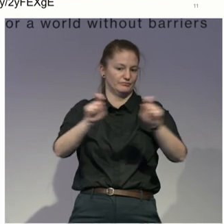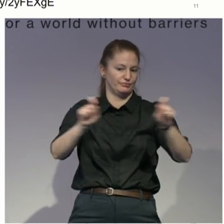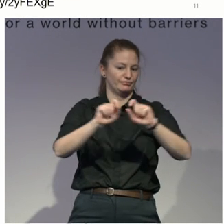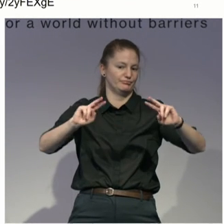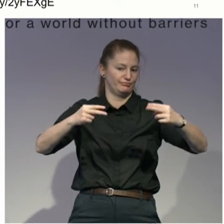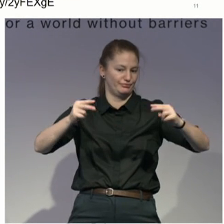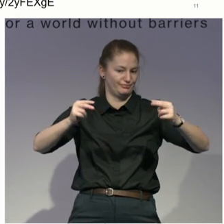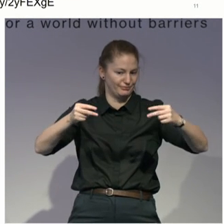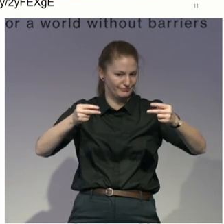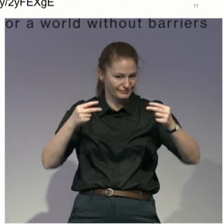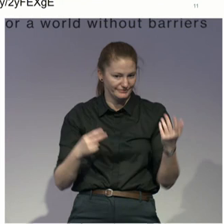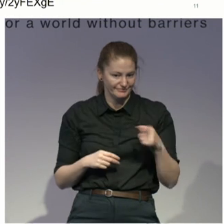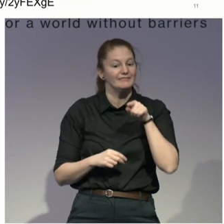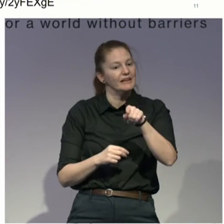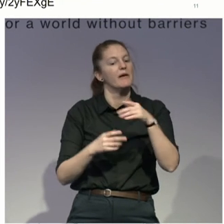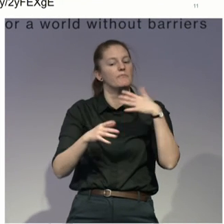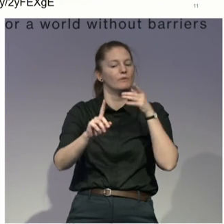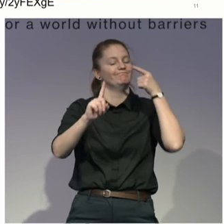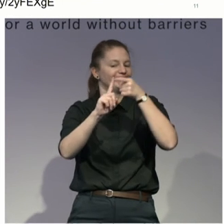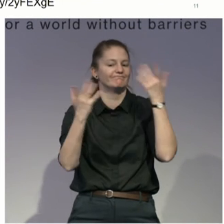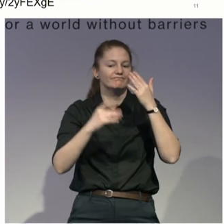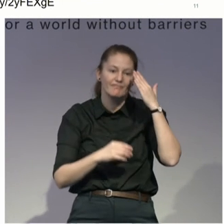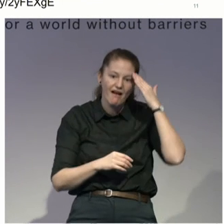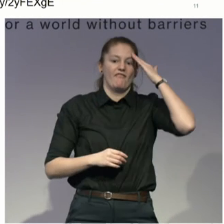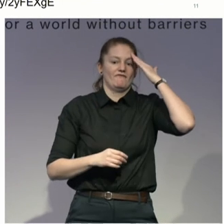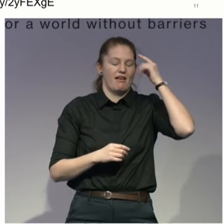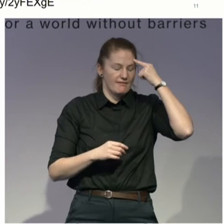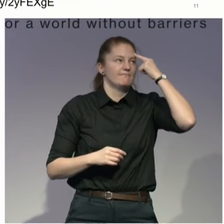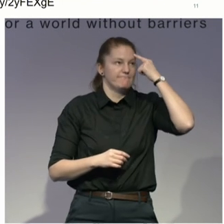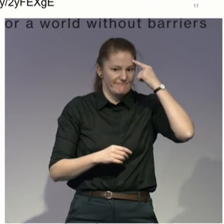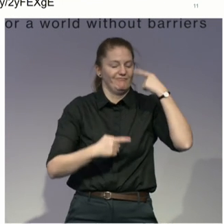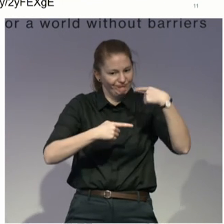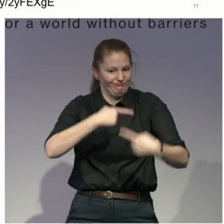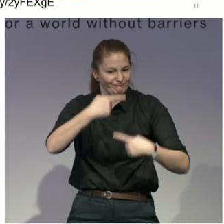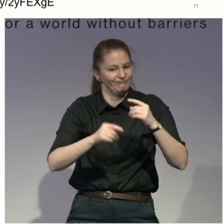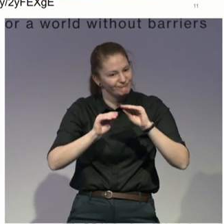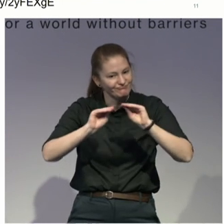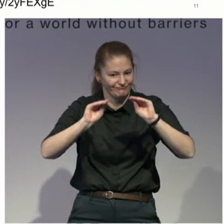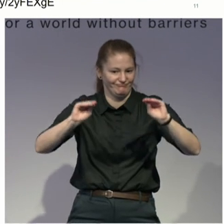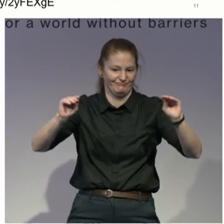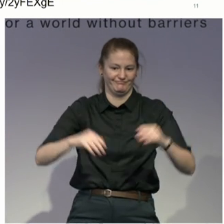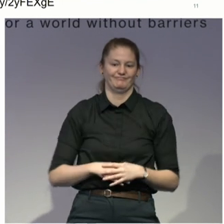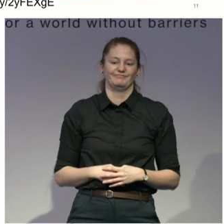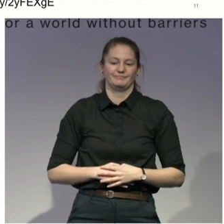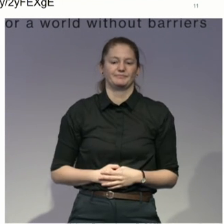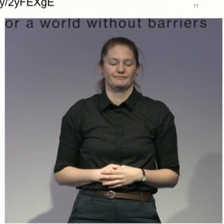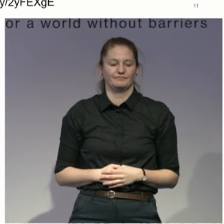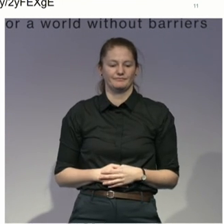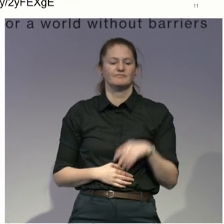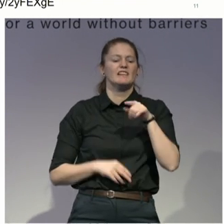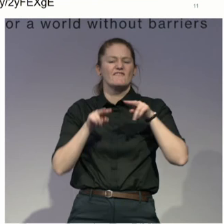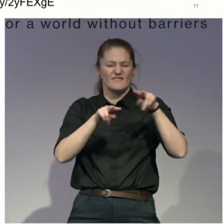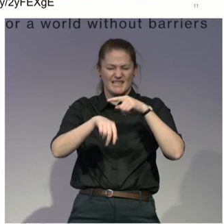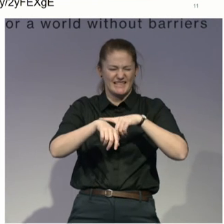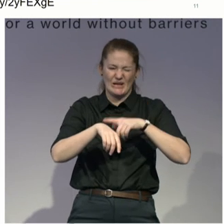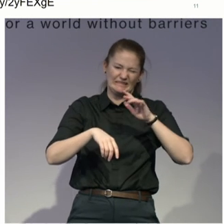So there's a video on TechAble, but I'm not playing here in the interest of time. But actually, this link is actually available on the fact sheet for TechAble on the Zero